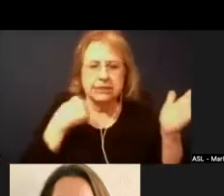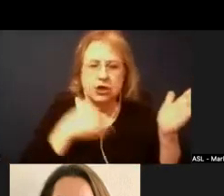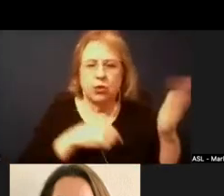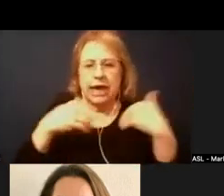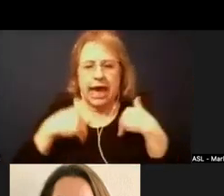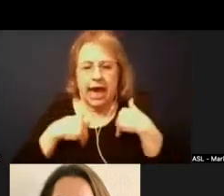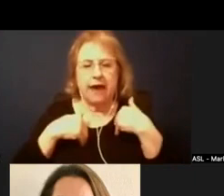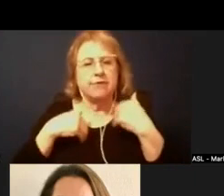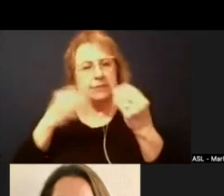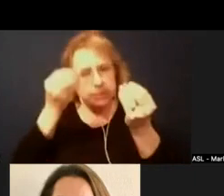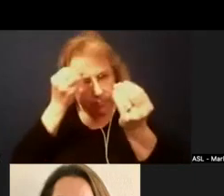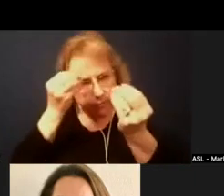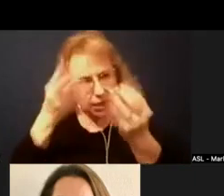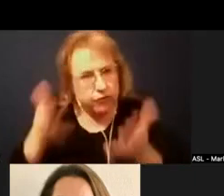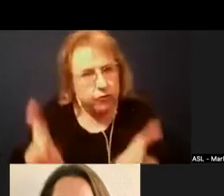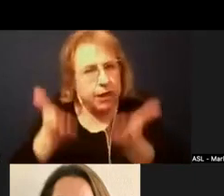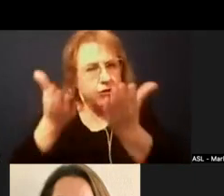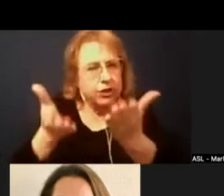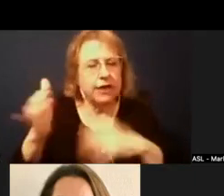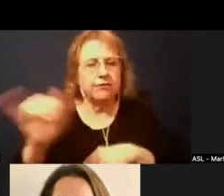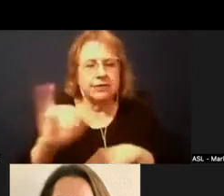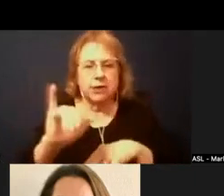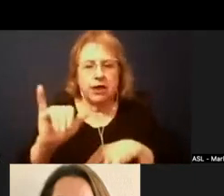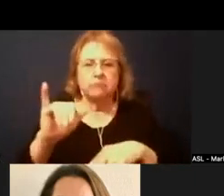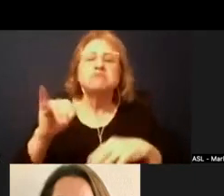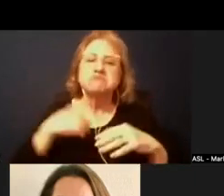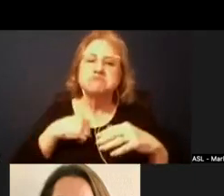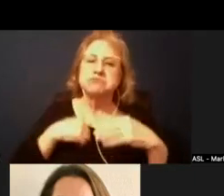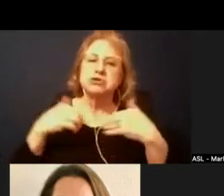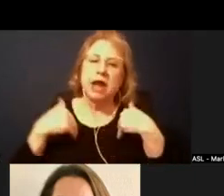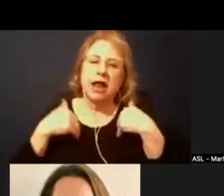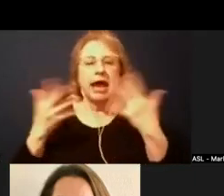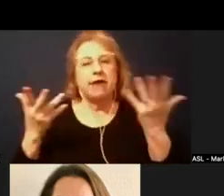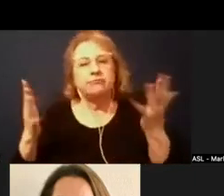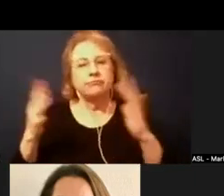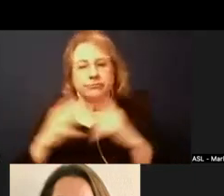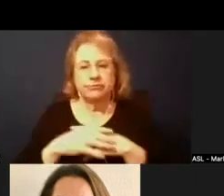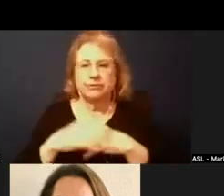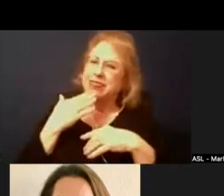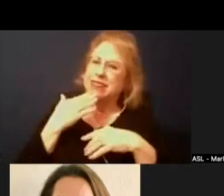that's all I have for updates for us. Thank you.